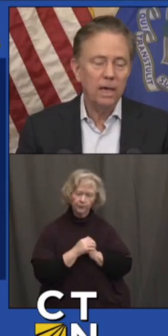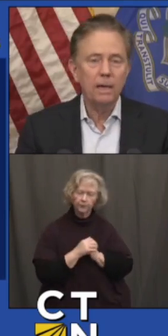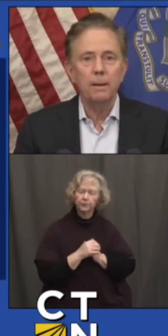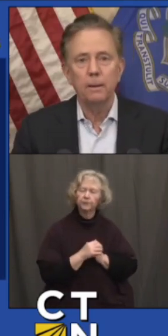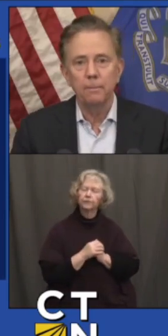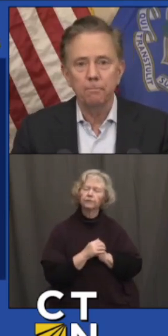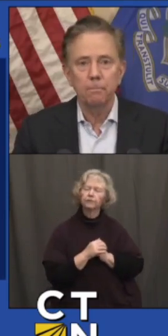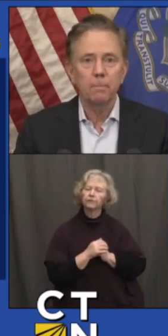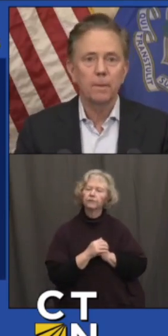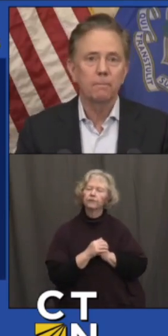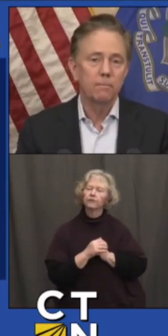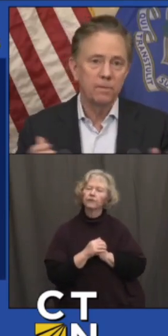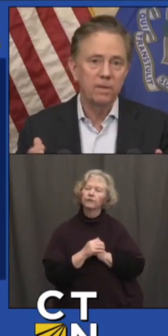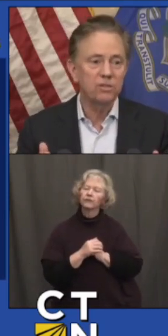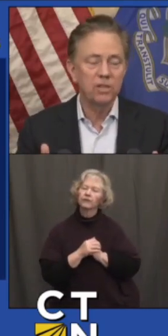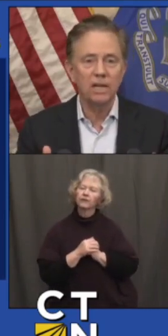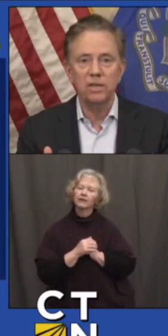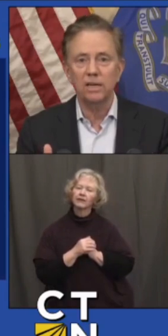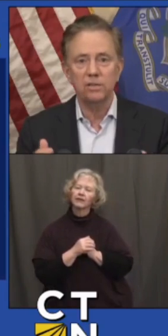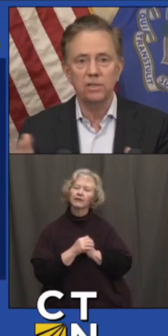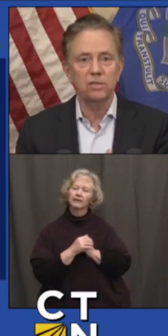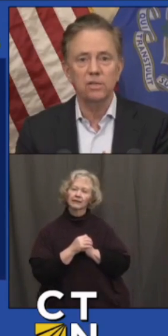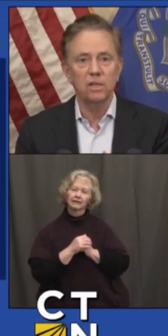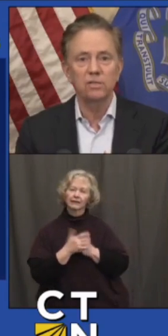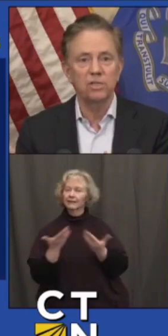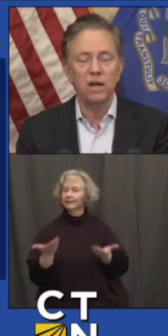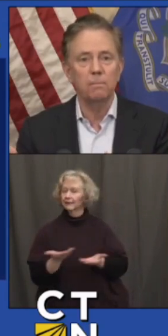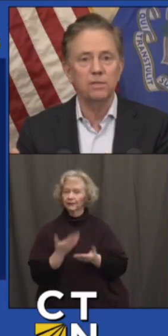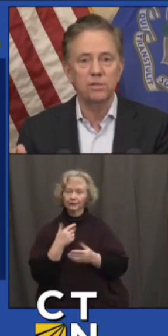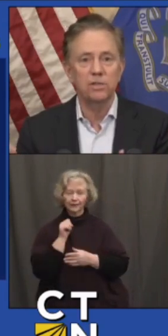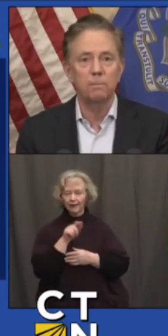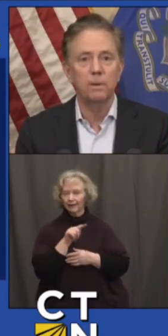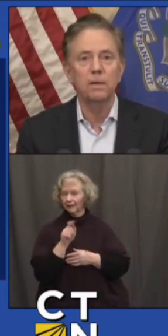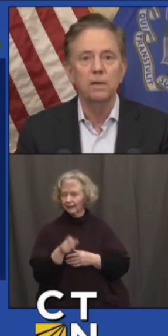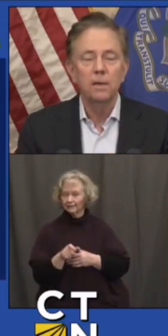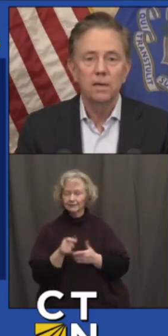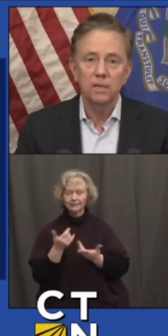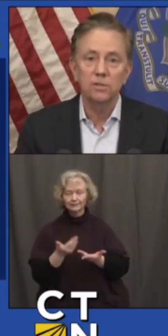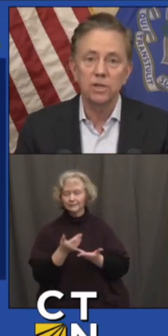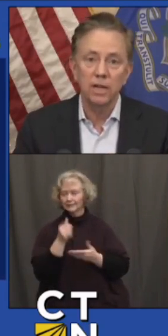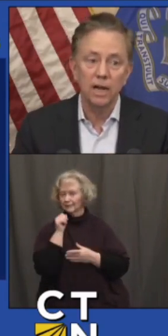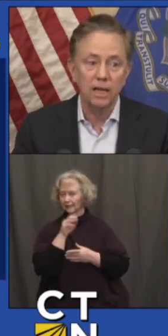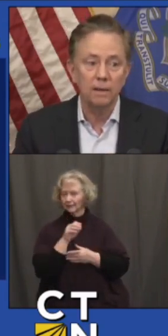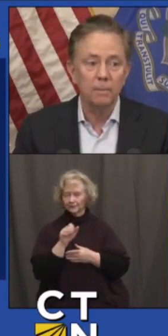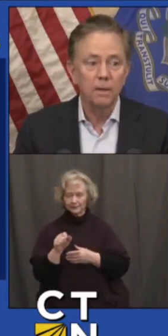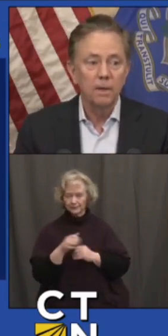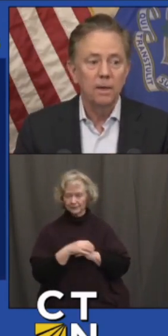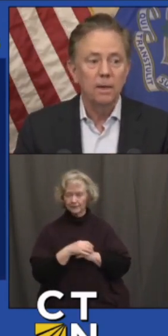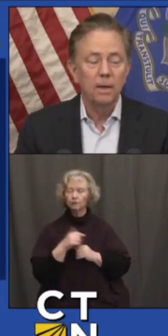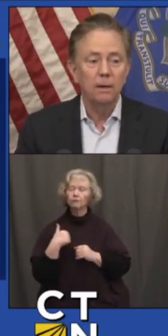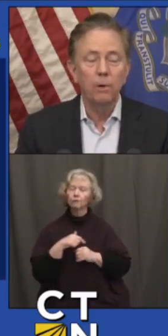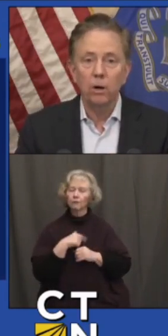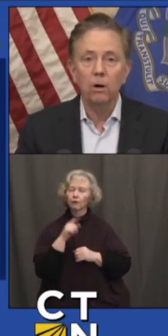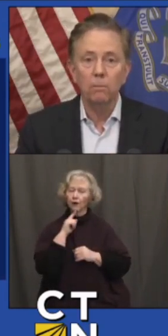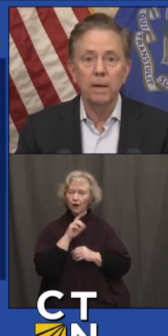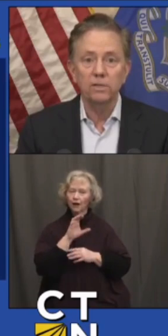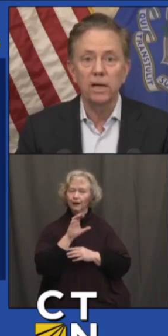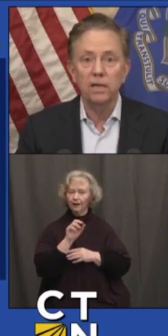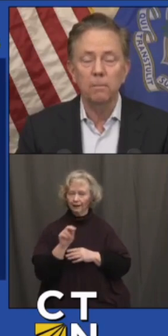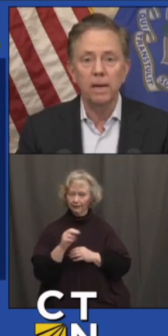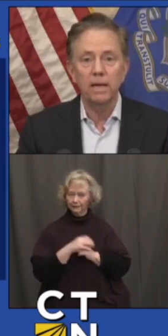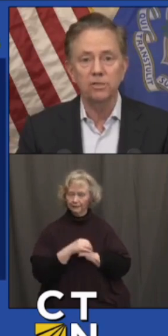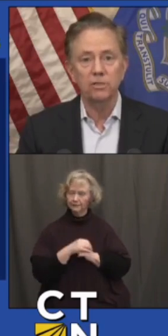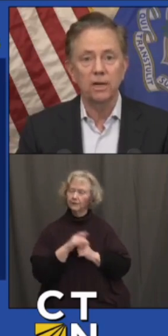Okay. This is not Texas. This is not Mississippi. This is Connecticut. We are